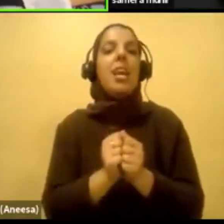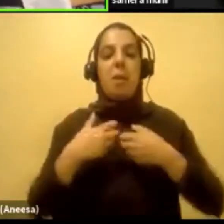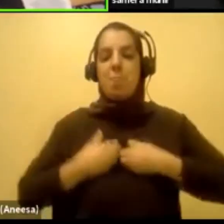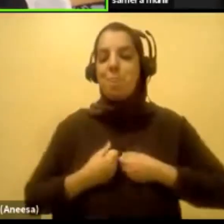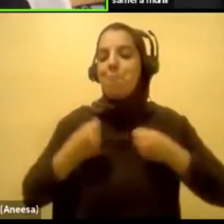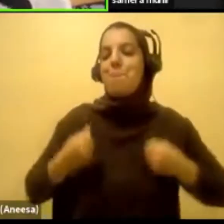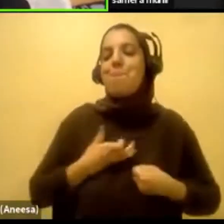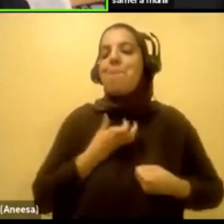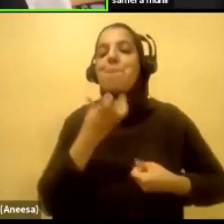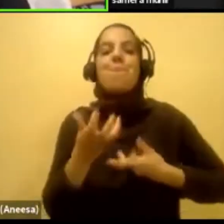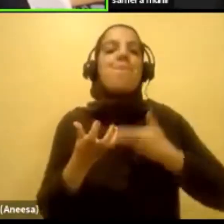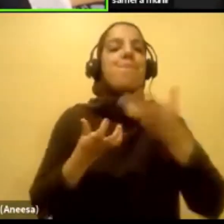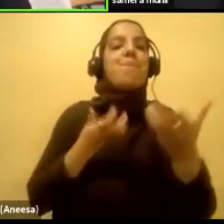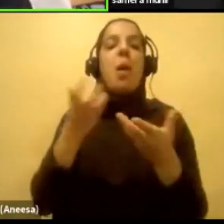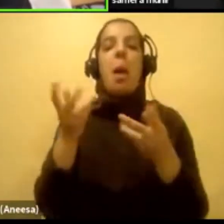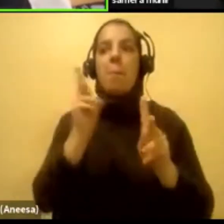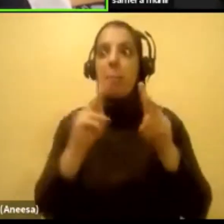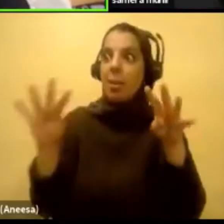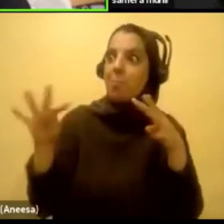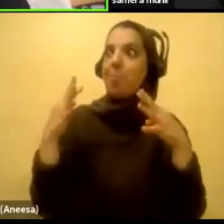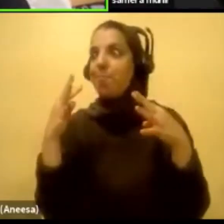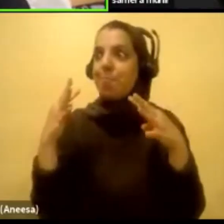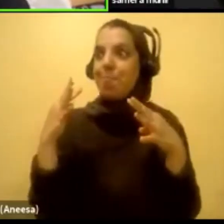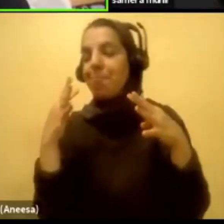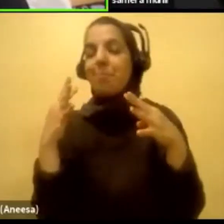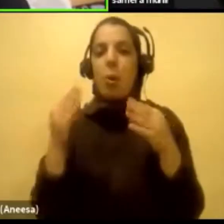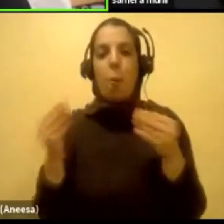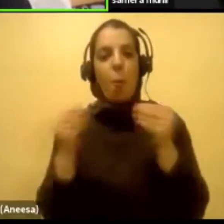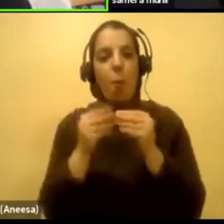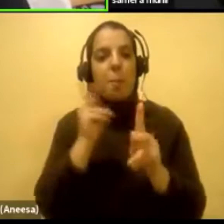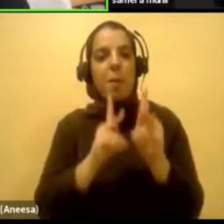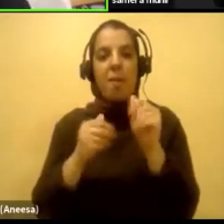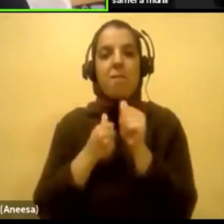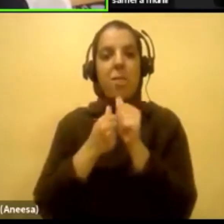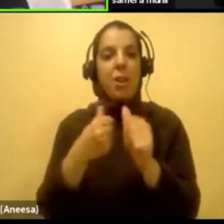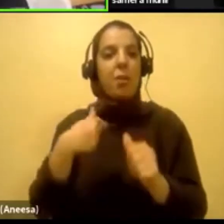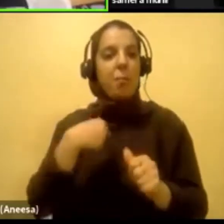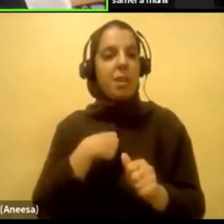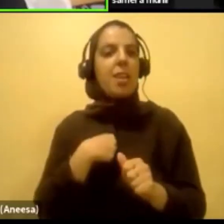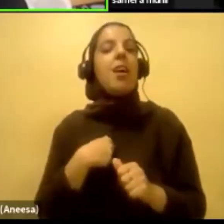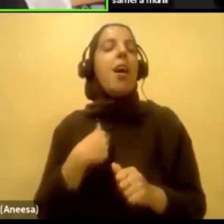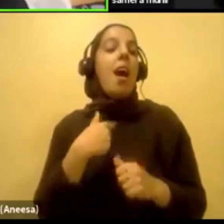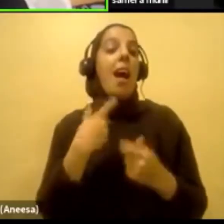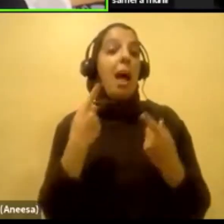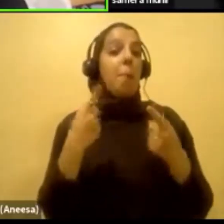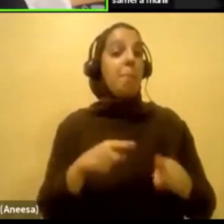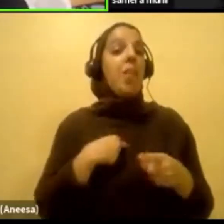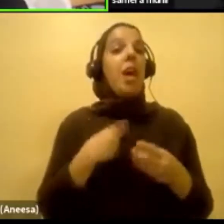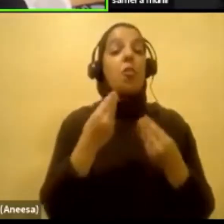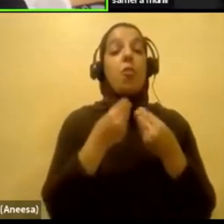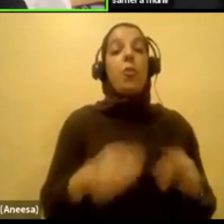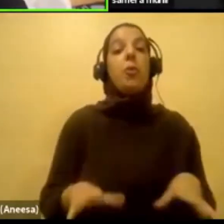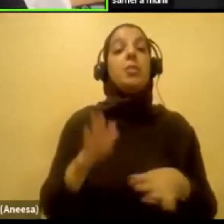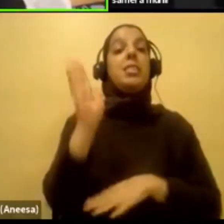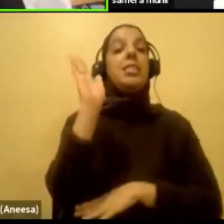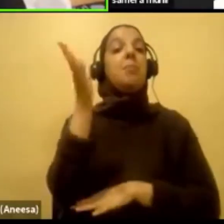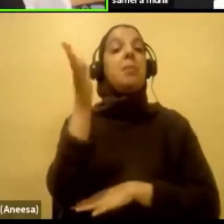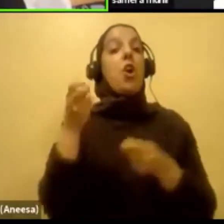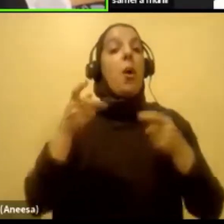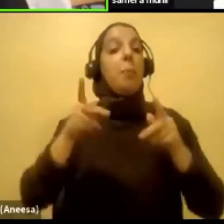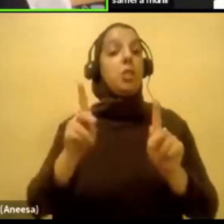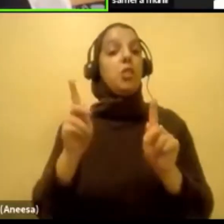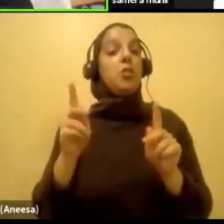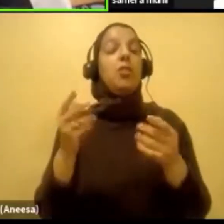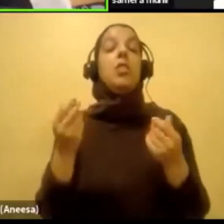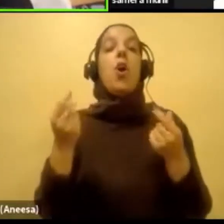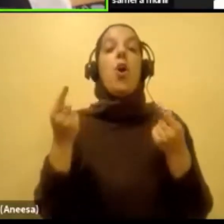and people were paying attention to me. And what I had to say, I would lose speaking opportunities when the topic of my religious faith